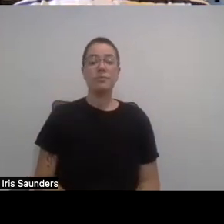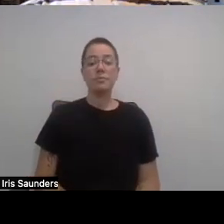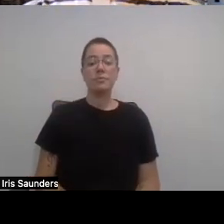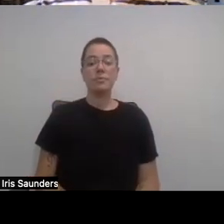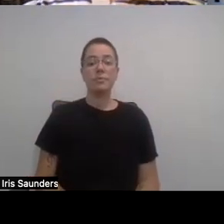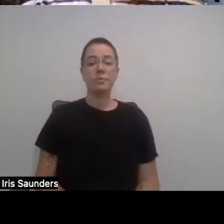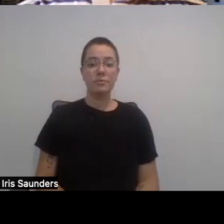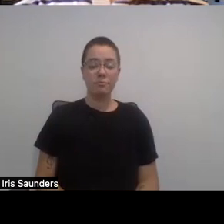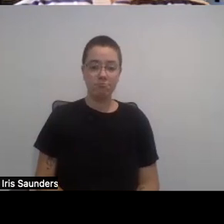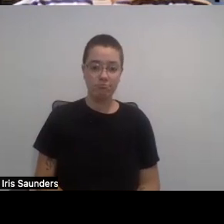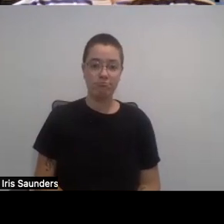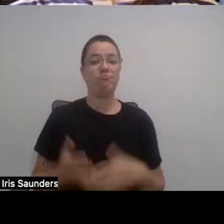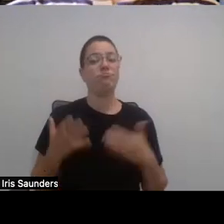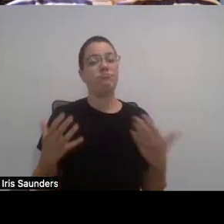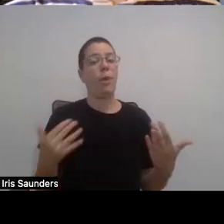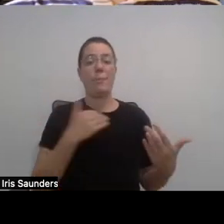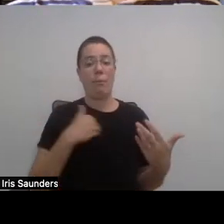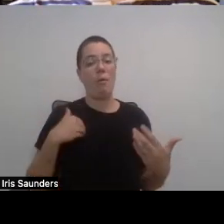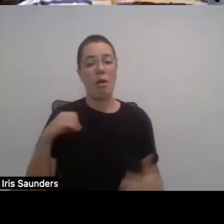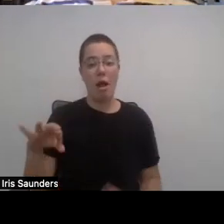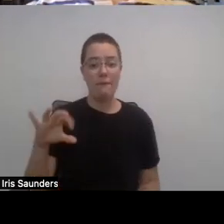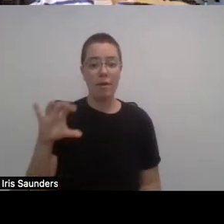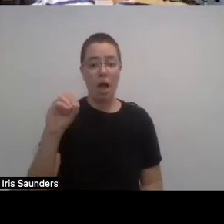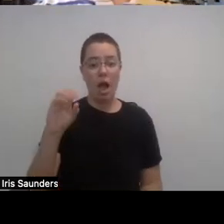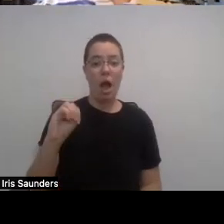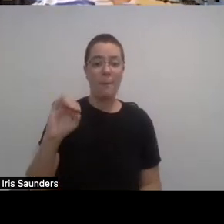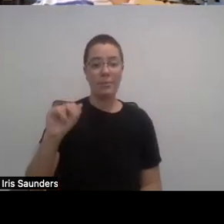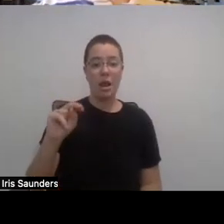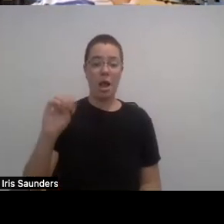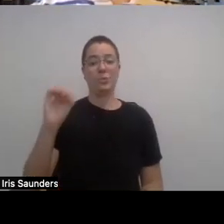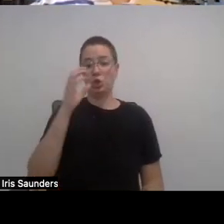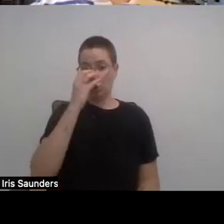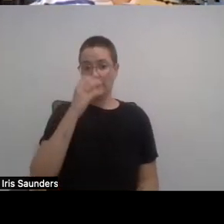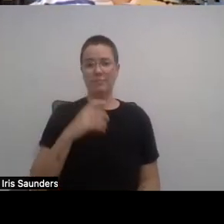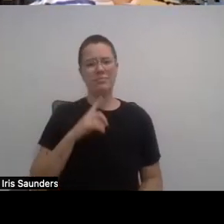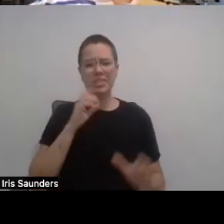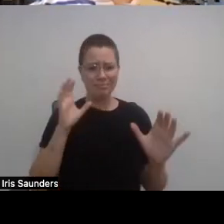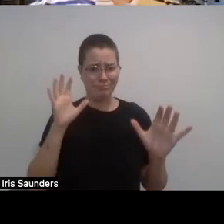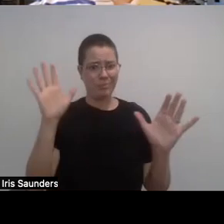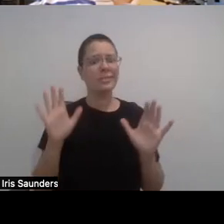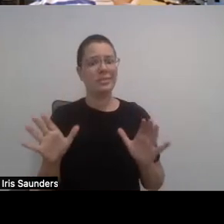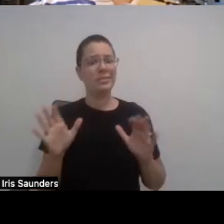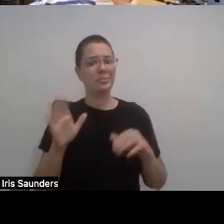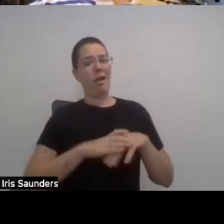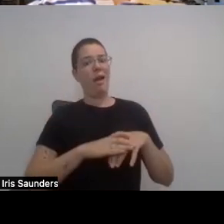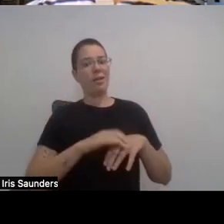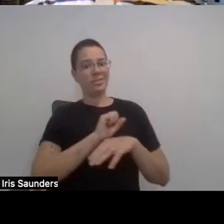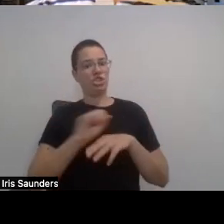So as a member of Omnium Circus, it's amazing to, like, be on stage. And what's wonderful is there's